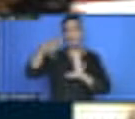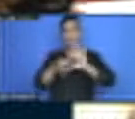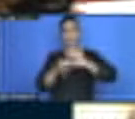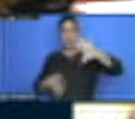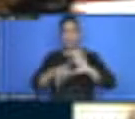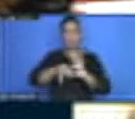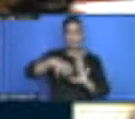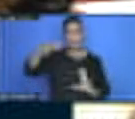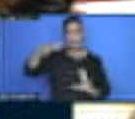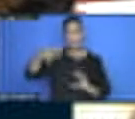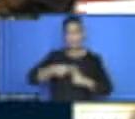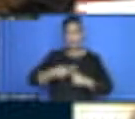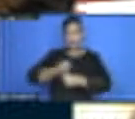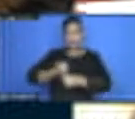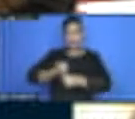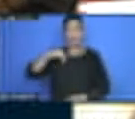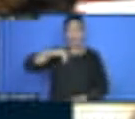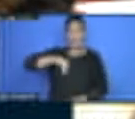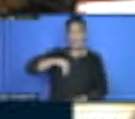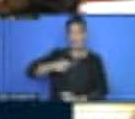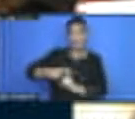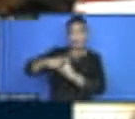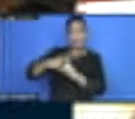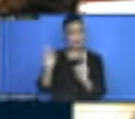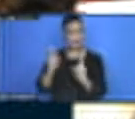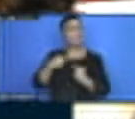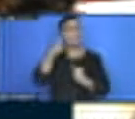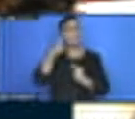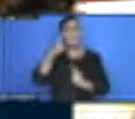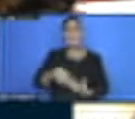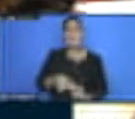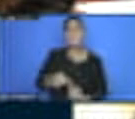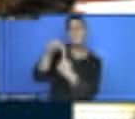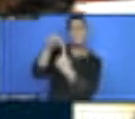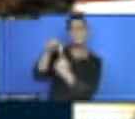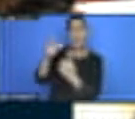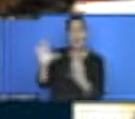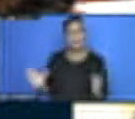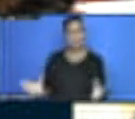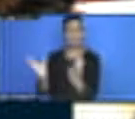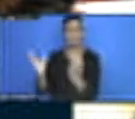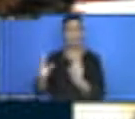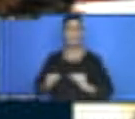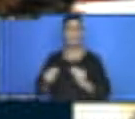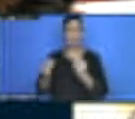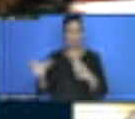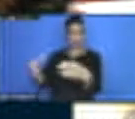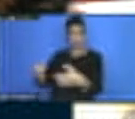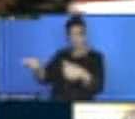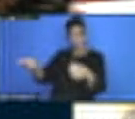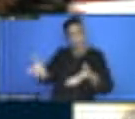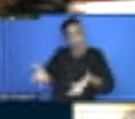support the youth. Let us give them leadership. And finally, it has also encouraged the private sector